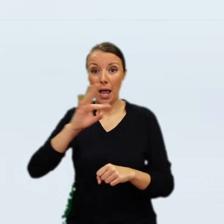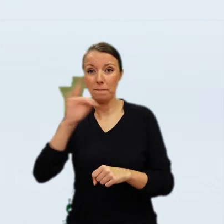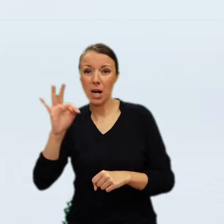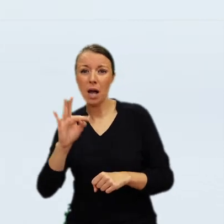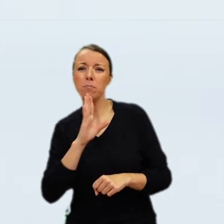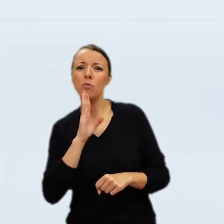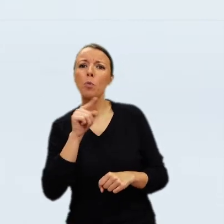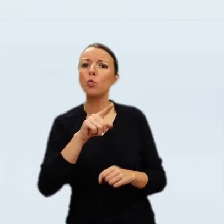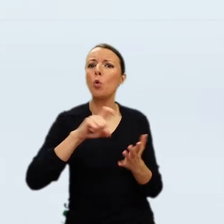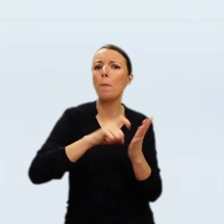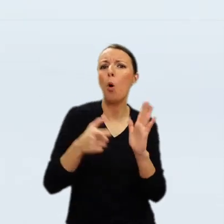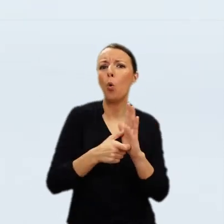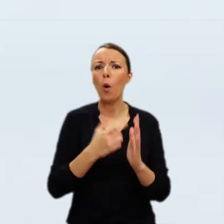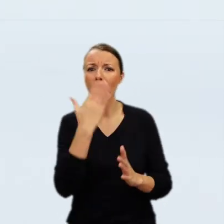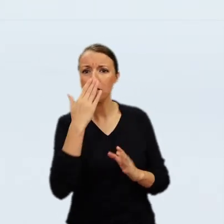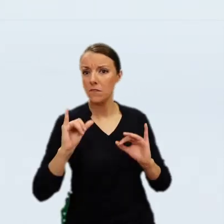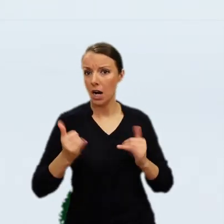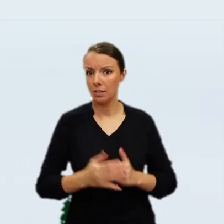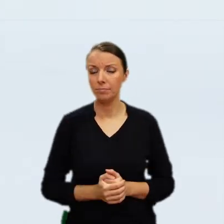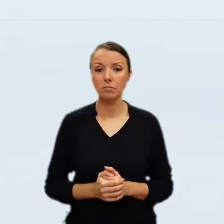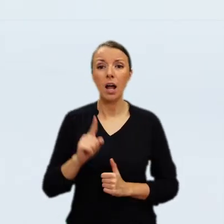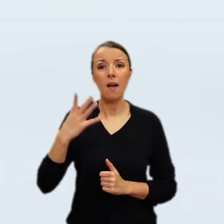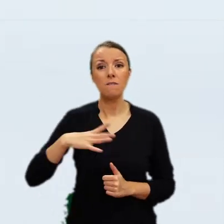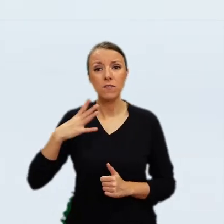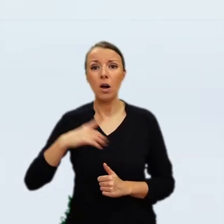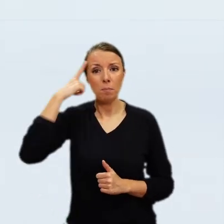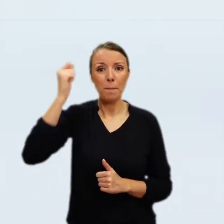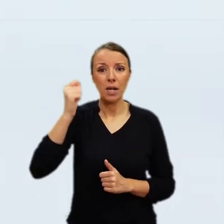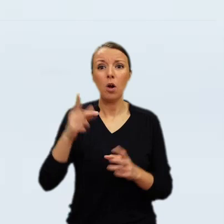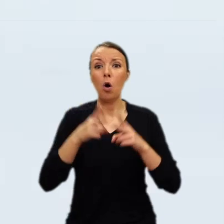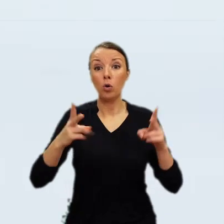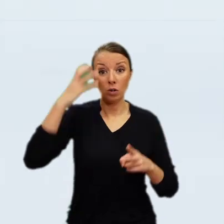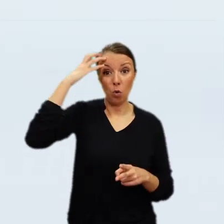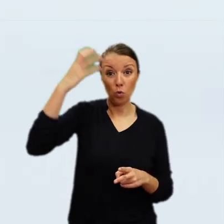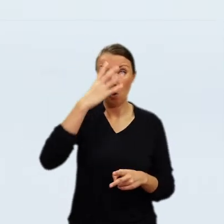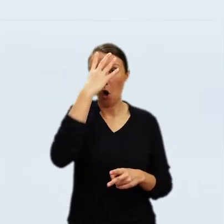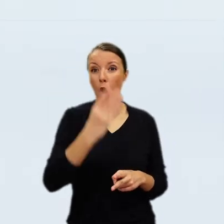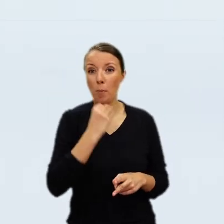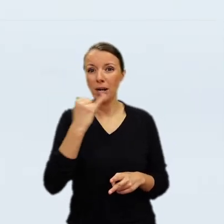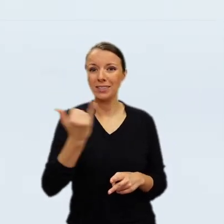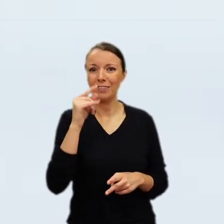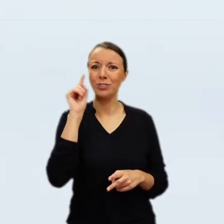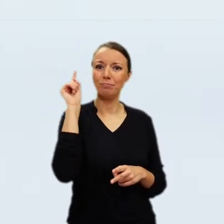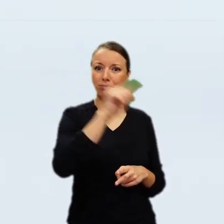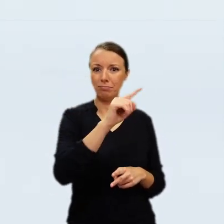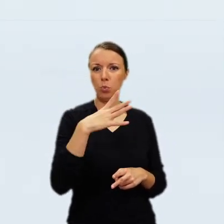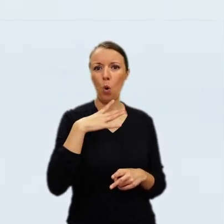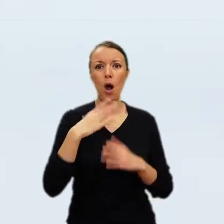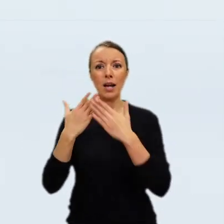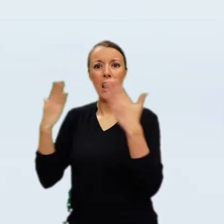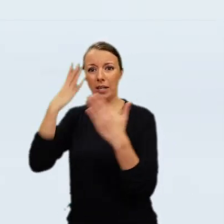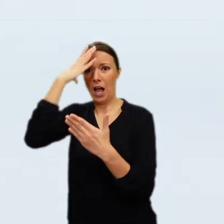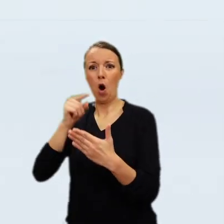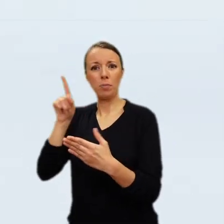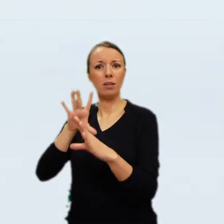in fact, never sent to Grodno or to Russia, but remained in Warsaw, and between 1797 and 1799